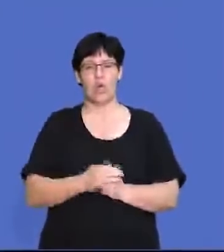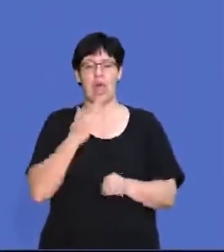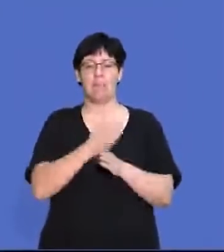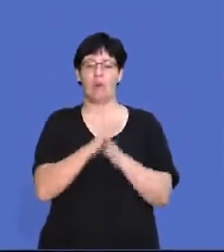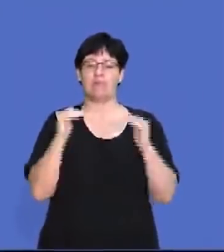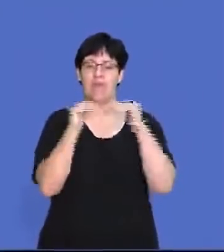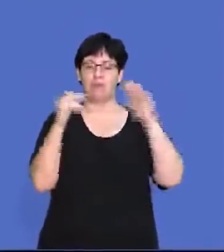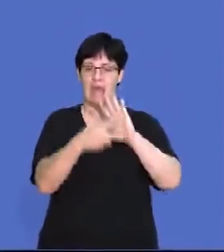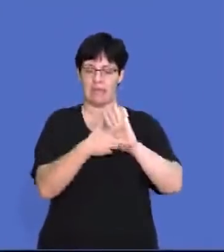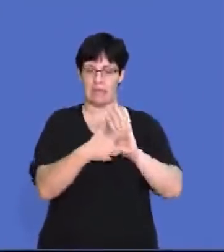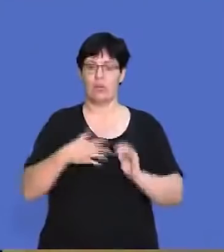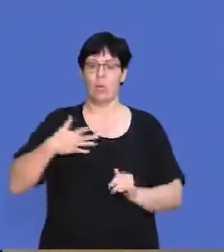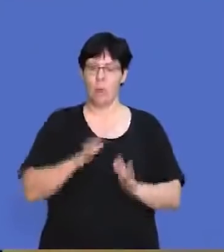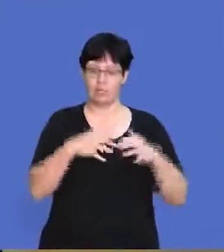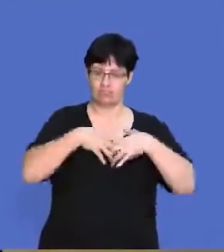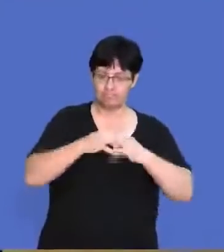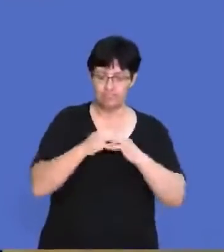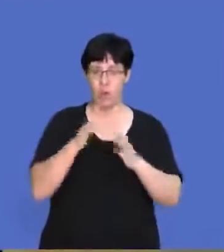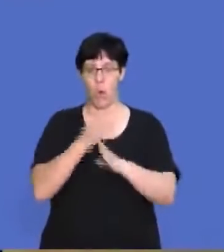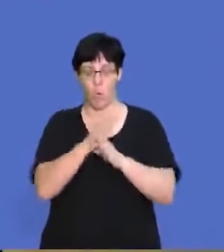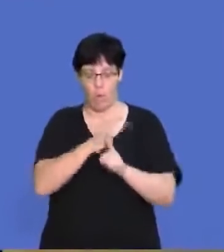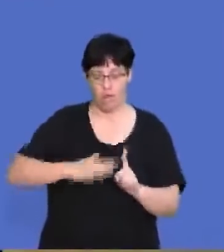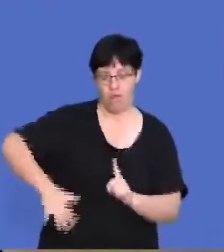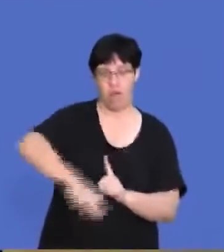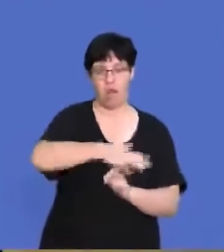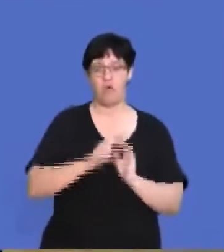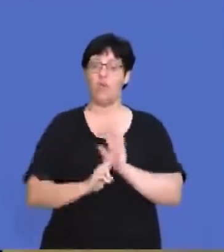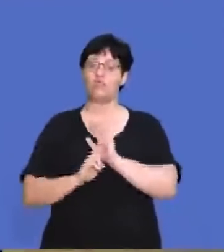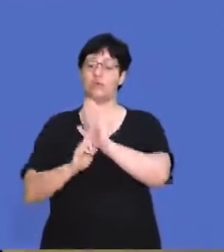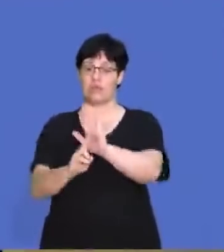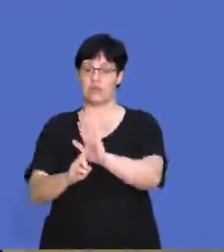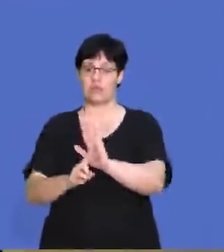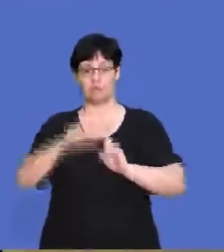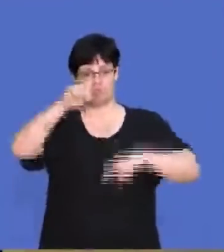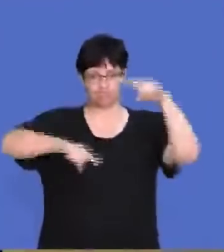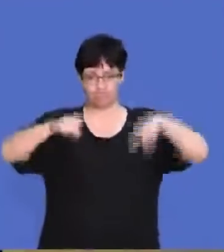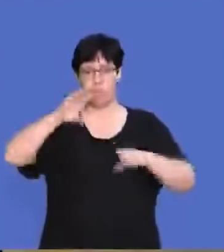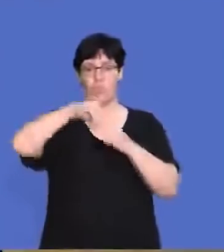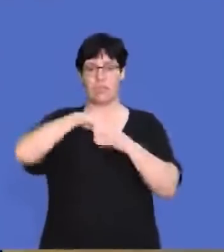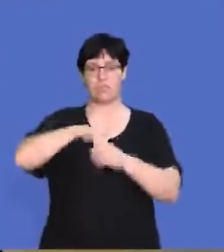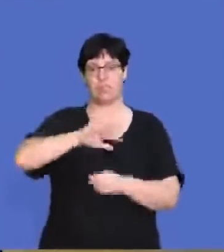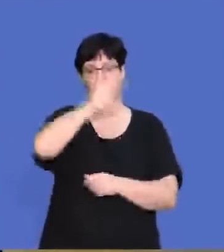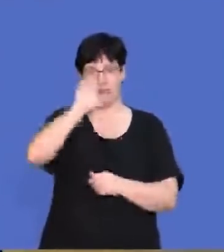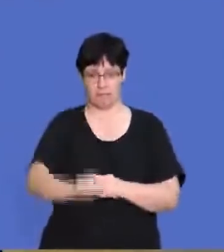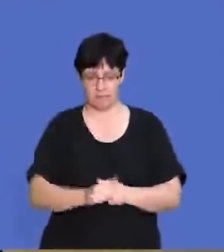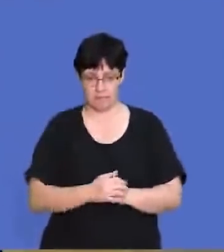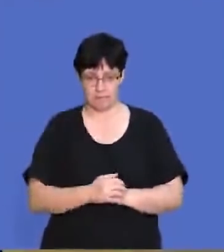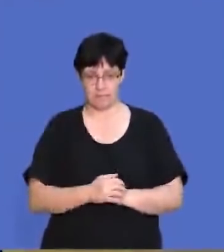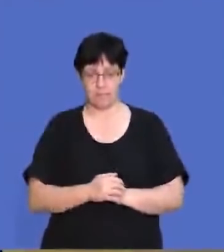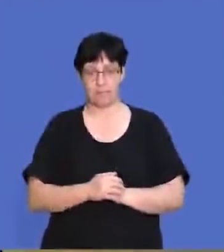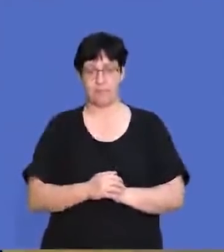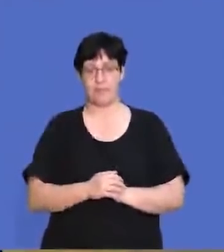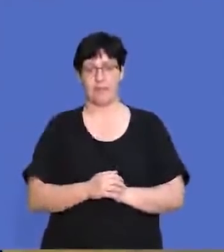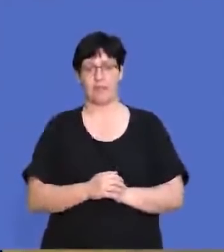at the Employment Equity Act, it wants to create a workforce that is representative of the demographics of the